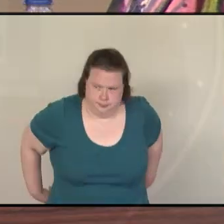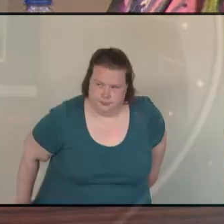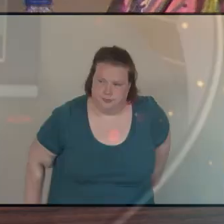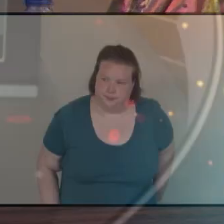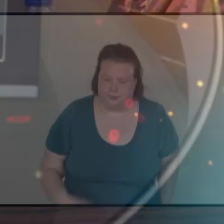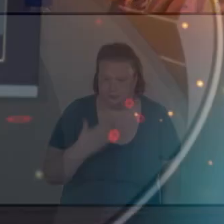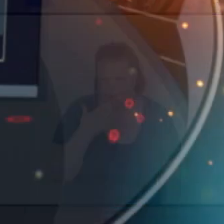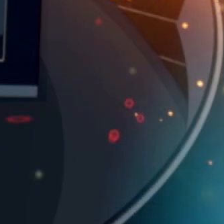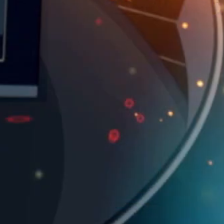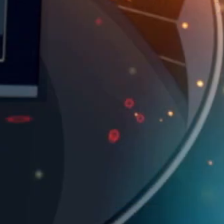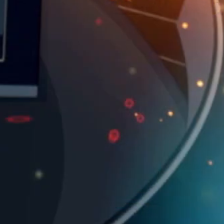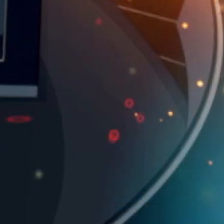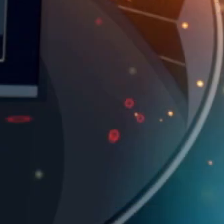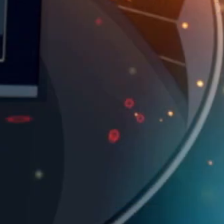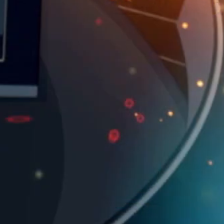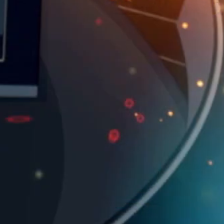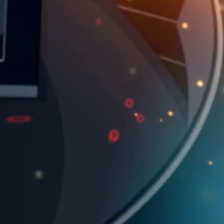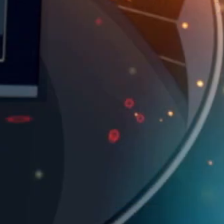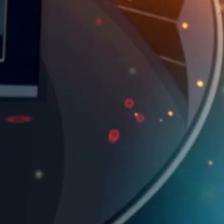much